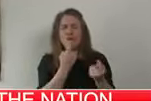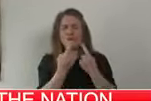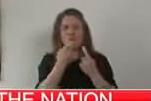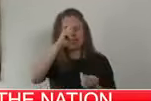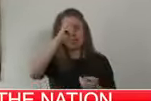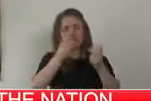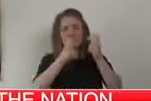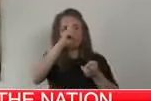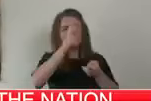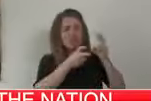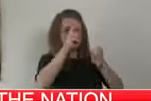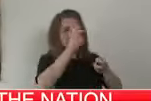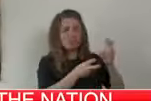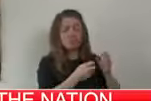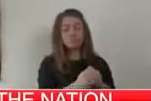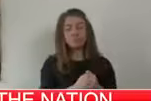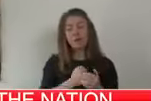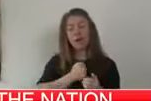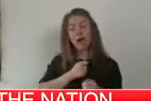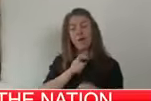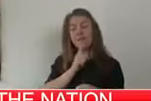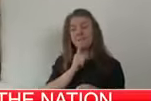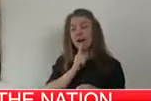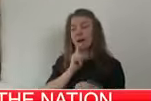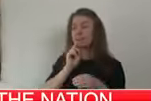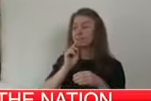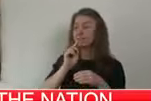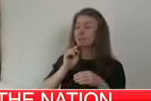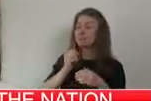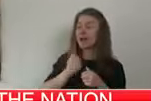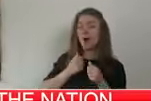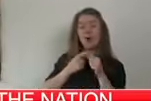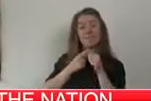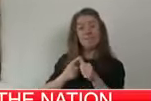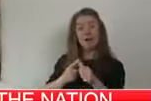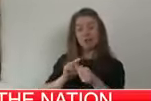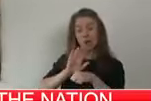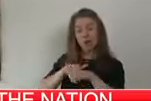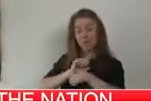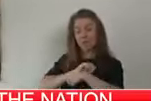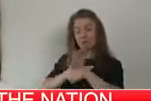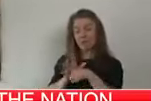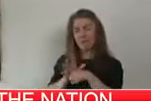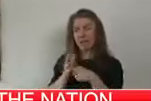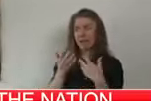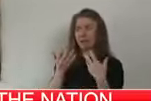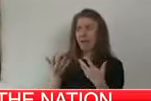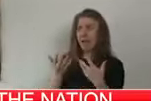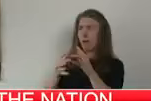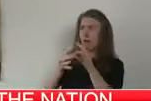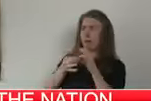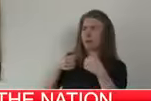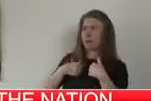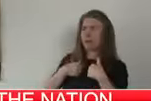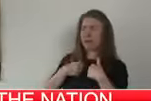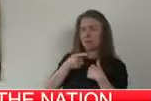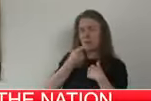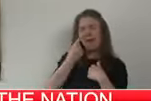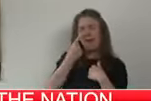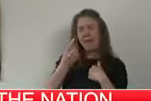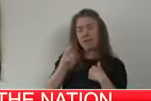All of the advice from the government about COVID-19 and how it affects you is available at COVID19